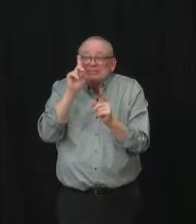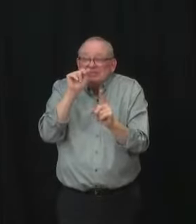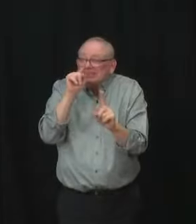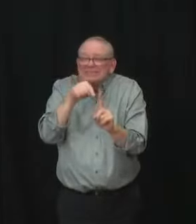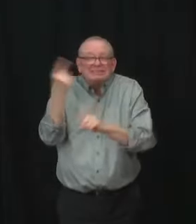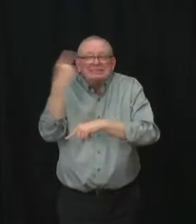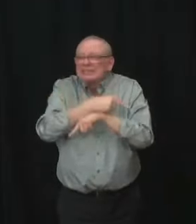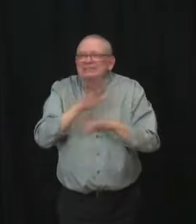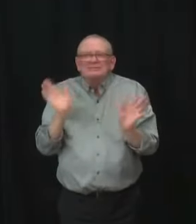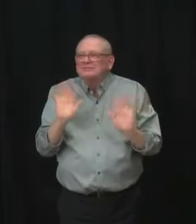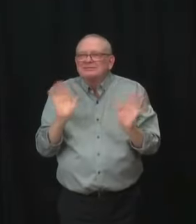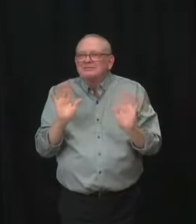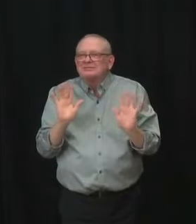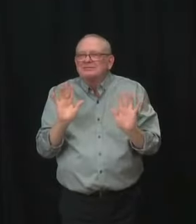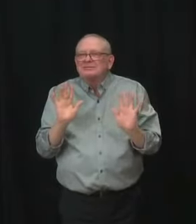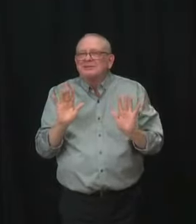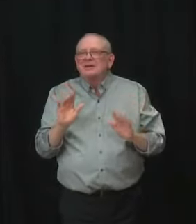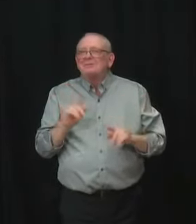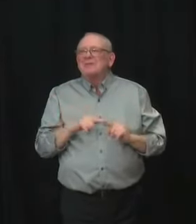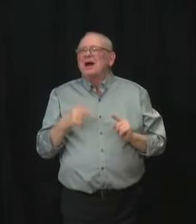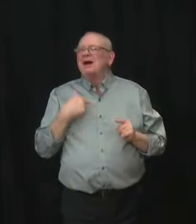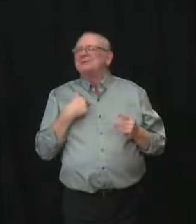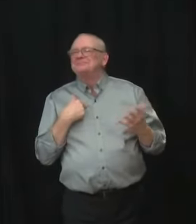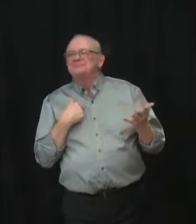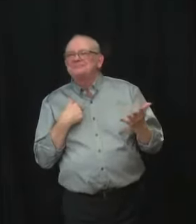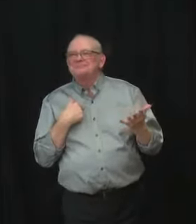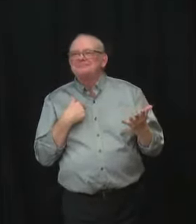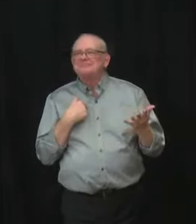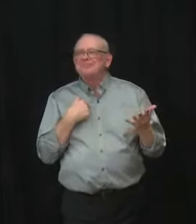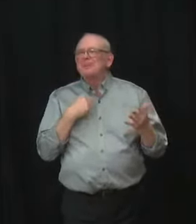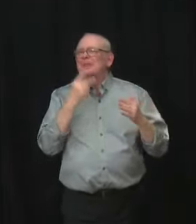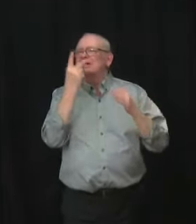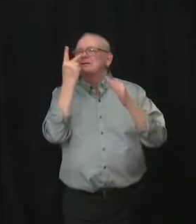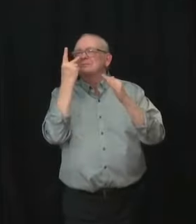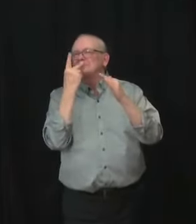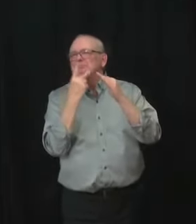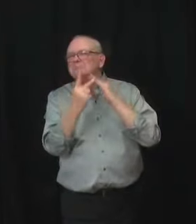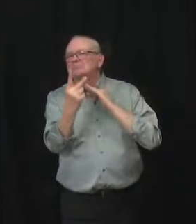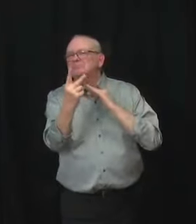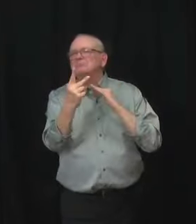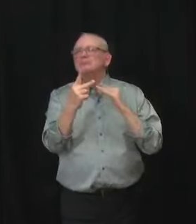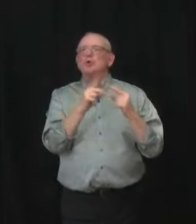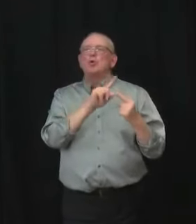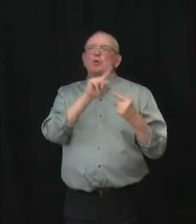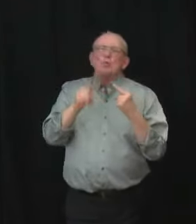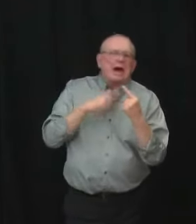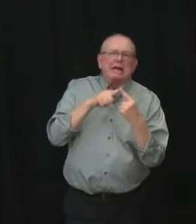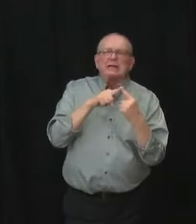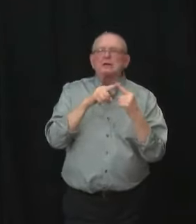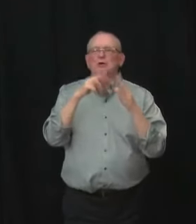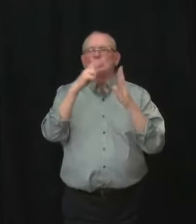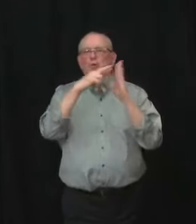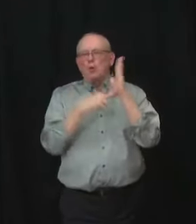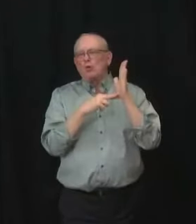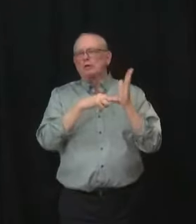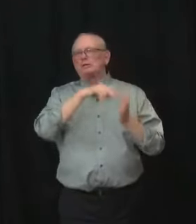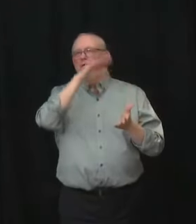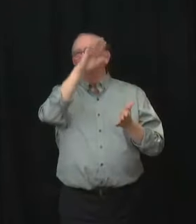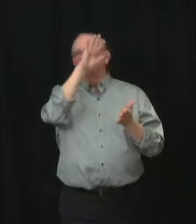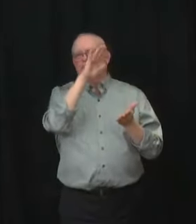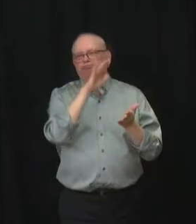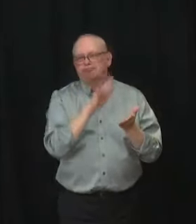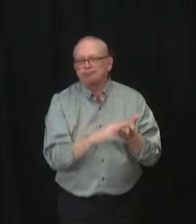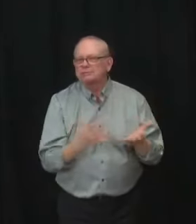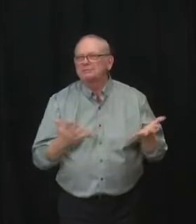uh, lifting of restrictions, because, of course, you can't provide that date. I understand that. There are a lot of people, including even